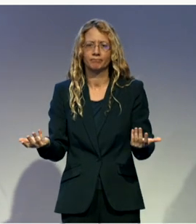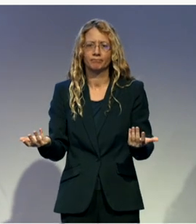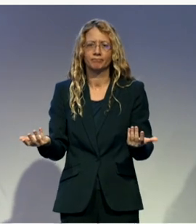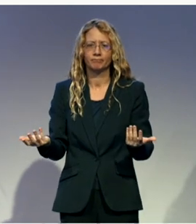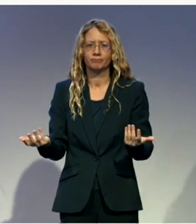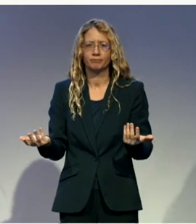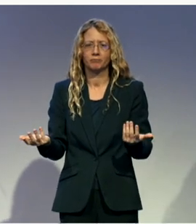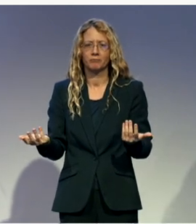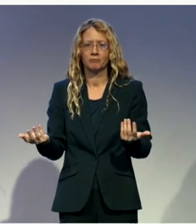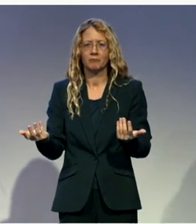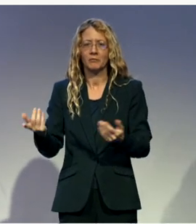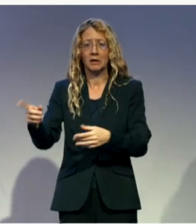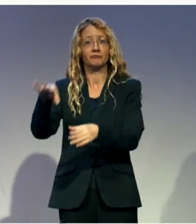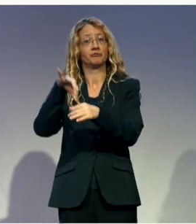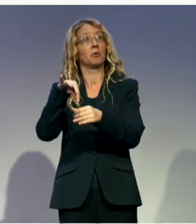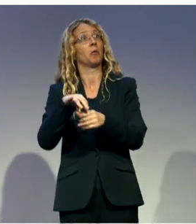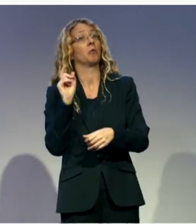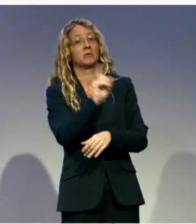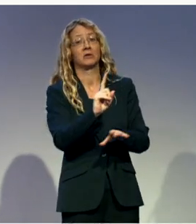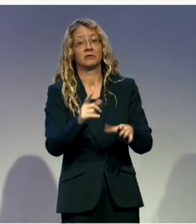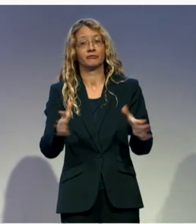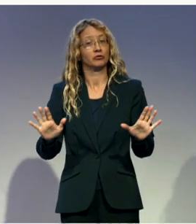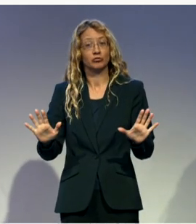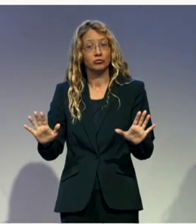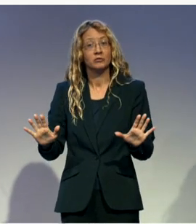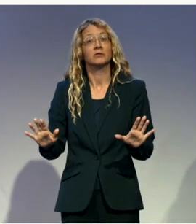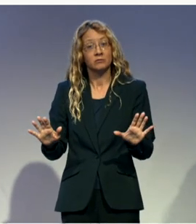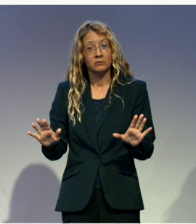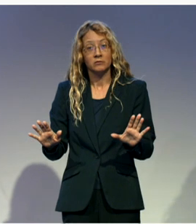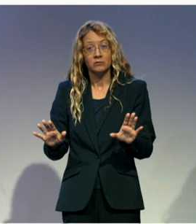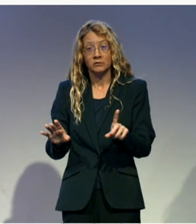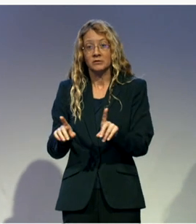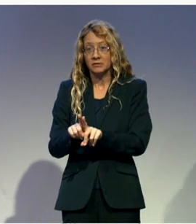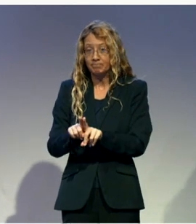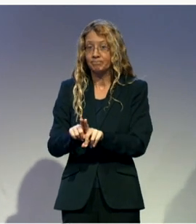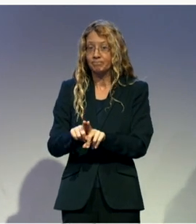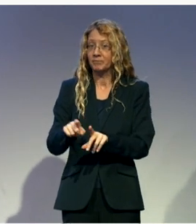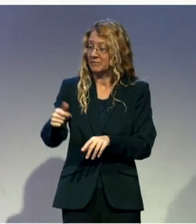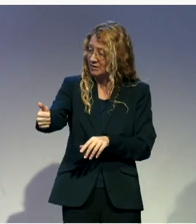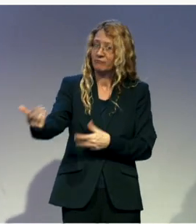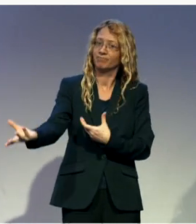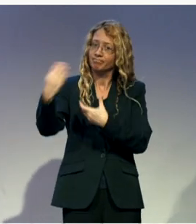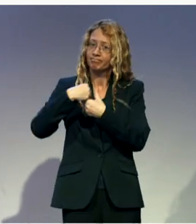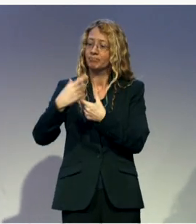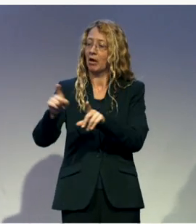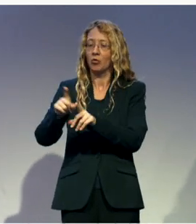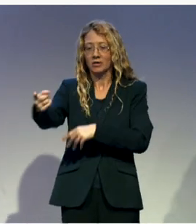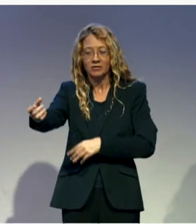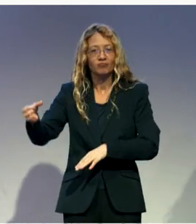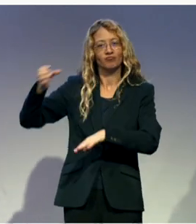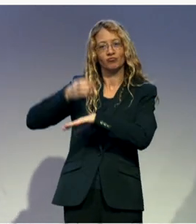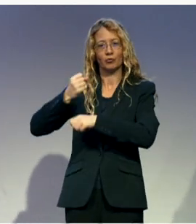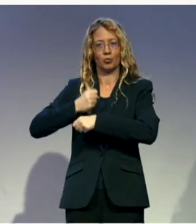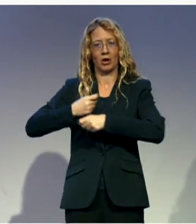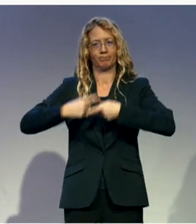the representation in the parliament as decision-makers. So this strategy should come through the political parties,